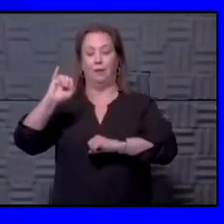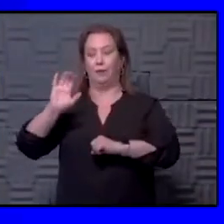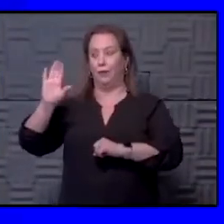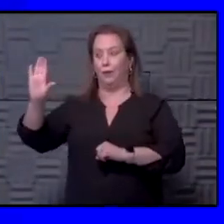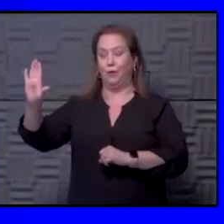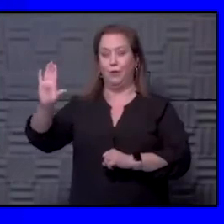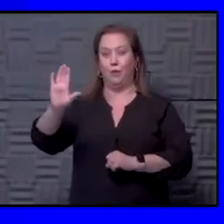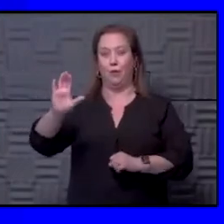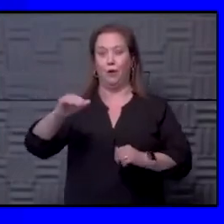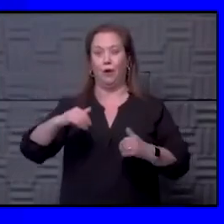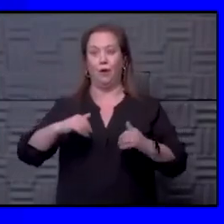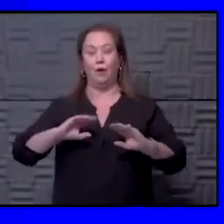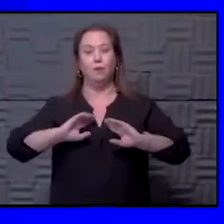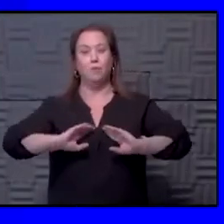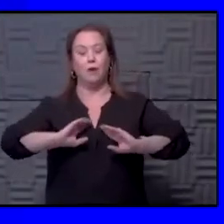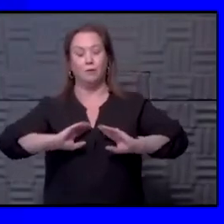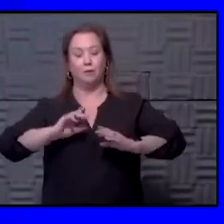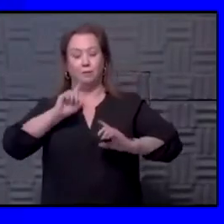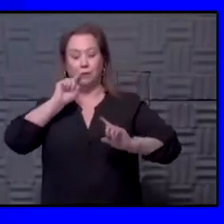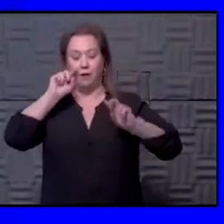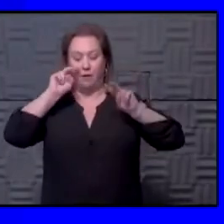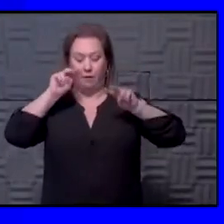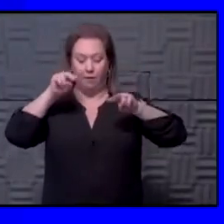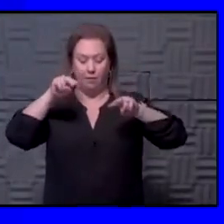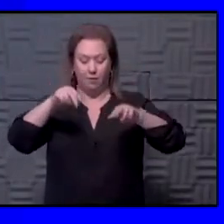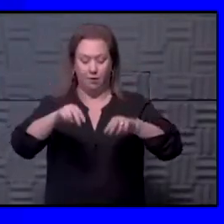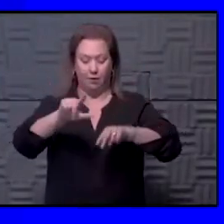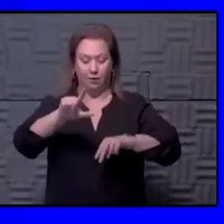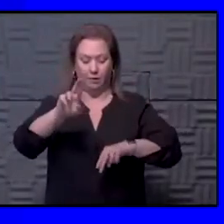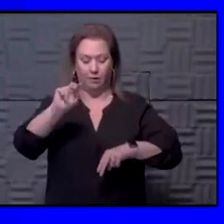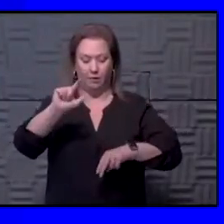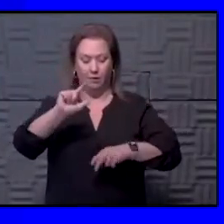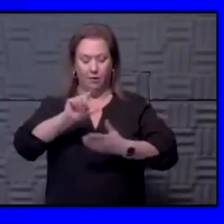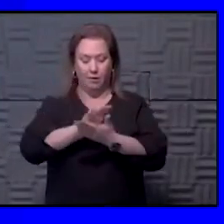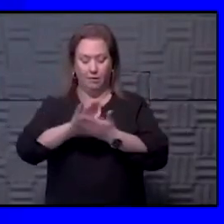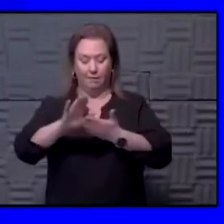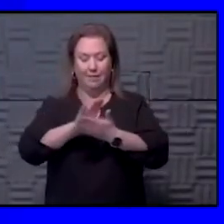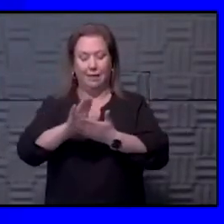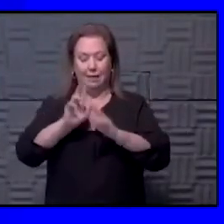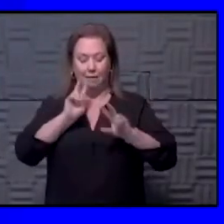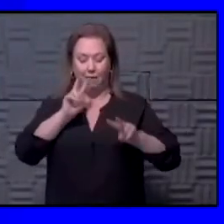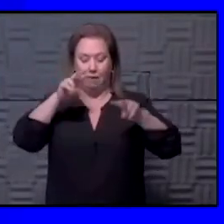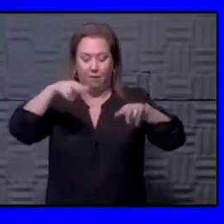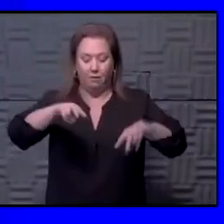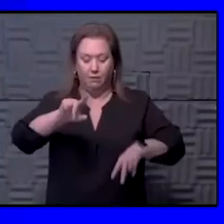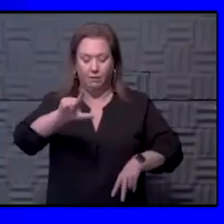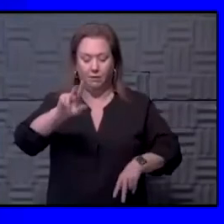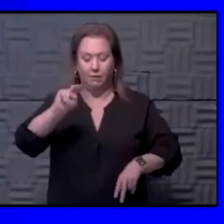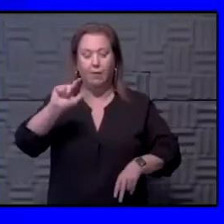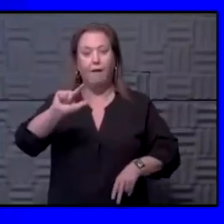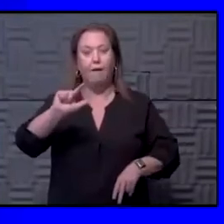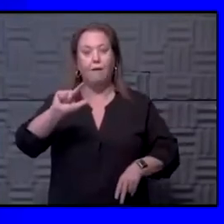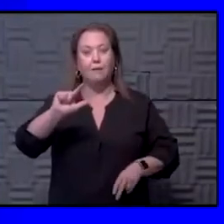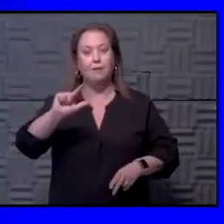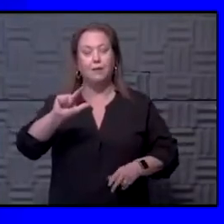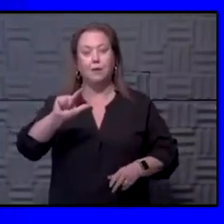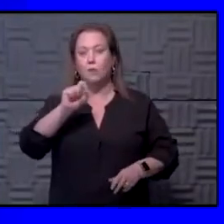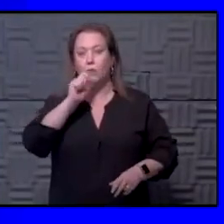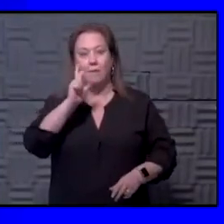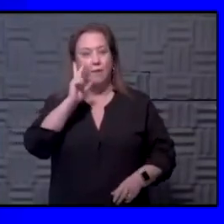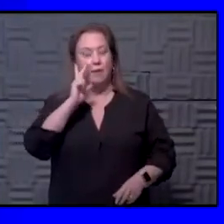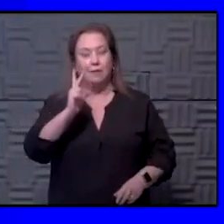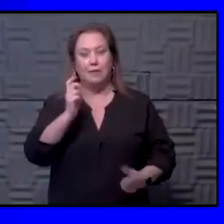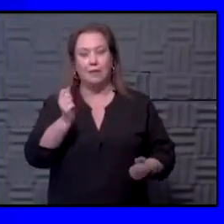perform bronchoscopy. So they go down and look at the lung, wash out the lung. We haven't found really many